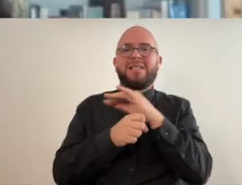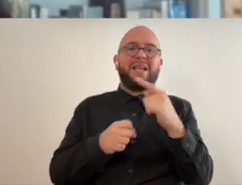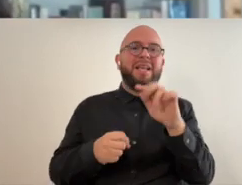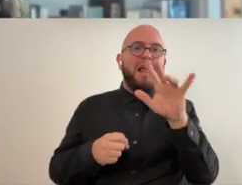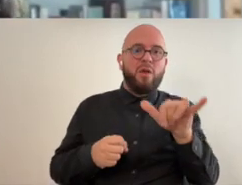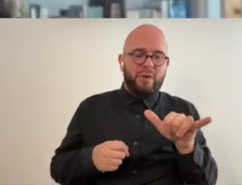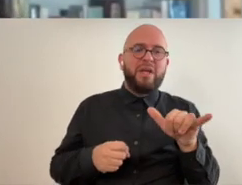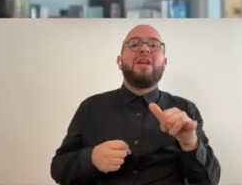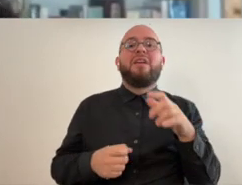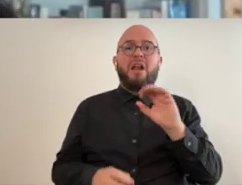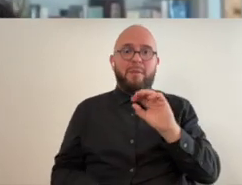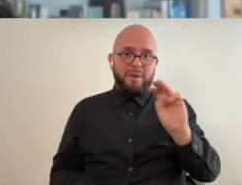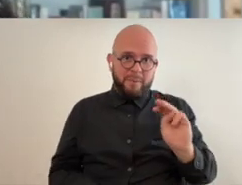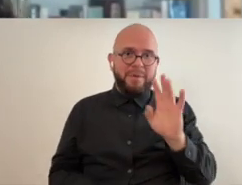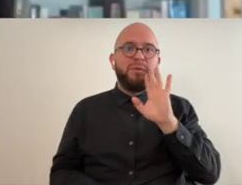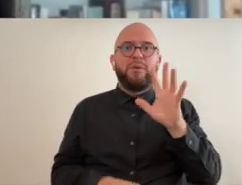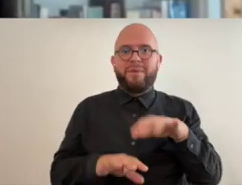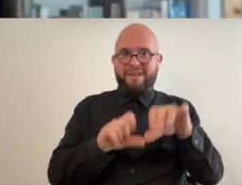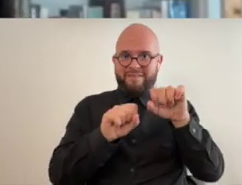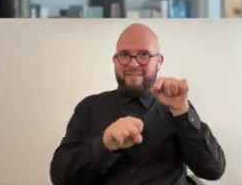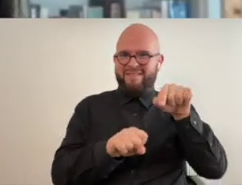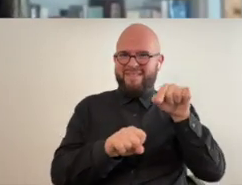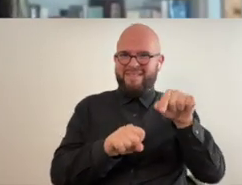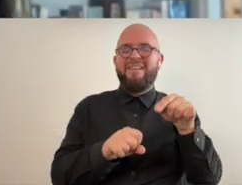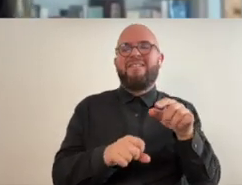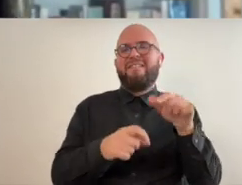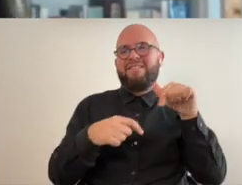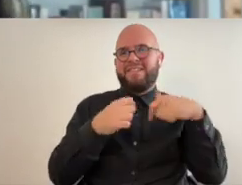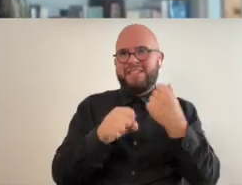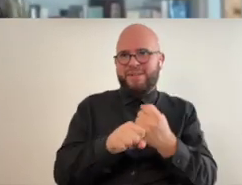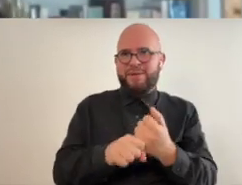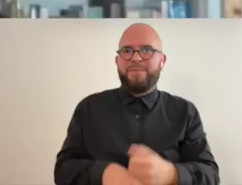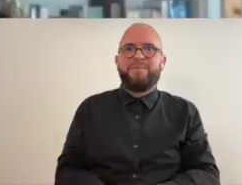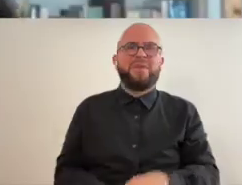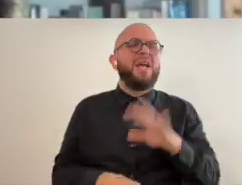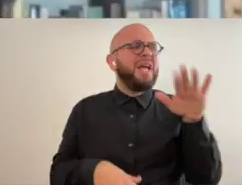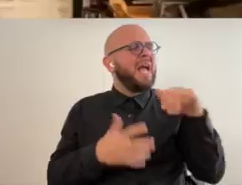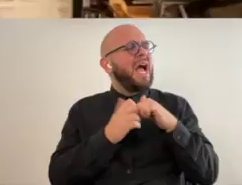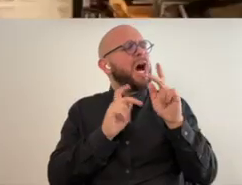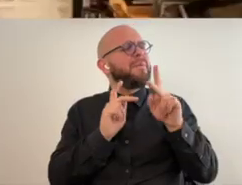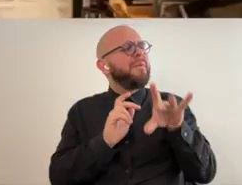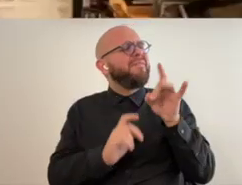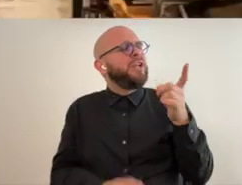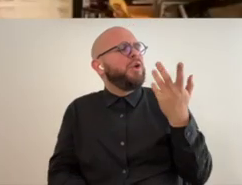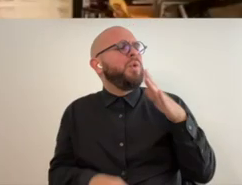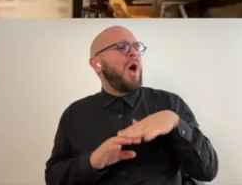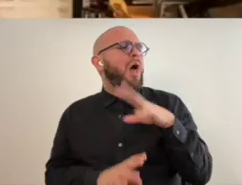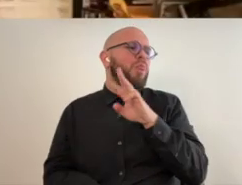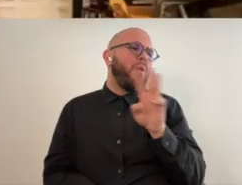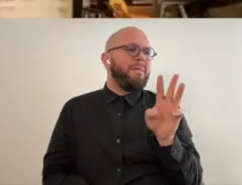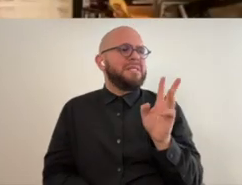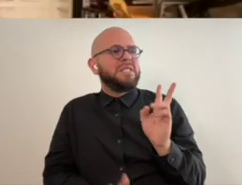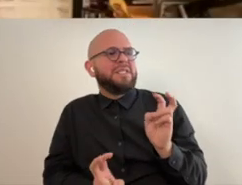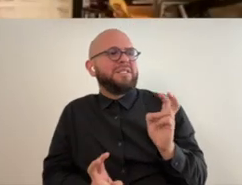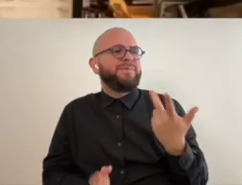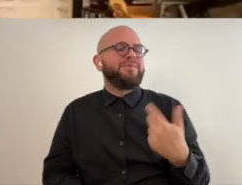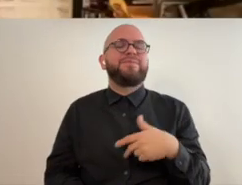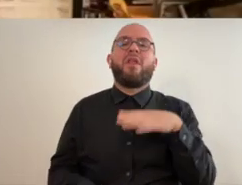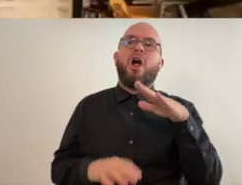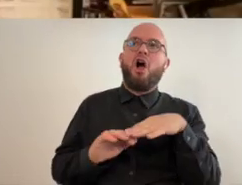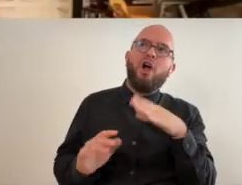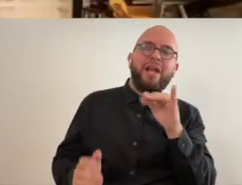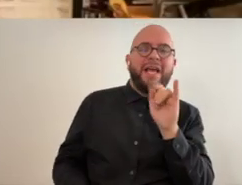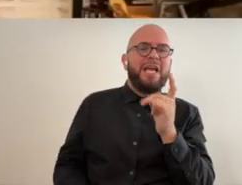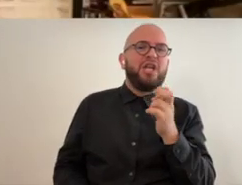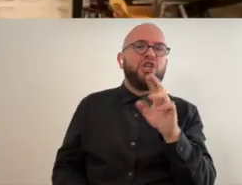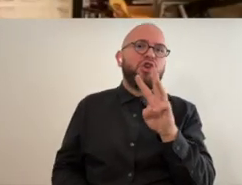where opulent mobility will be held this year so how can people find you on the webs on the on the interwebs